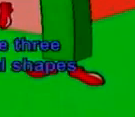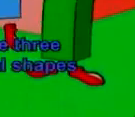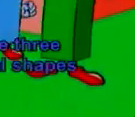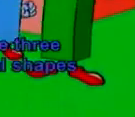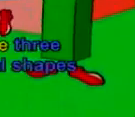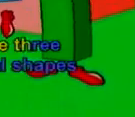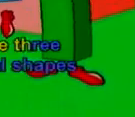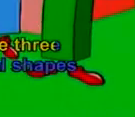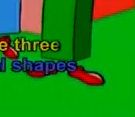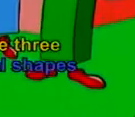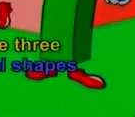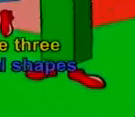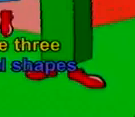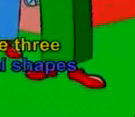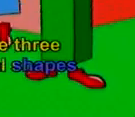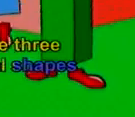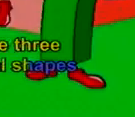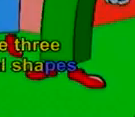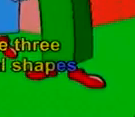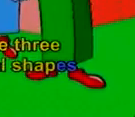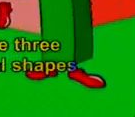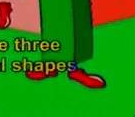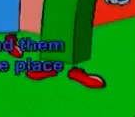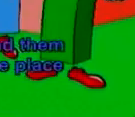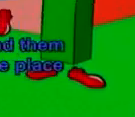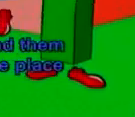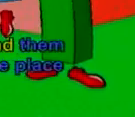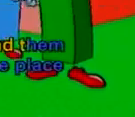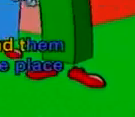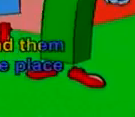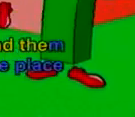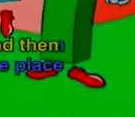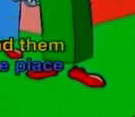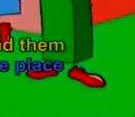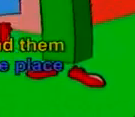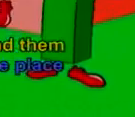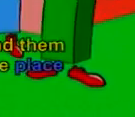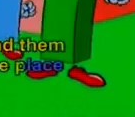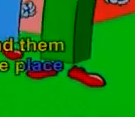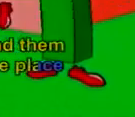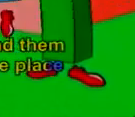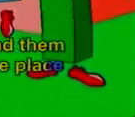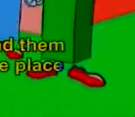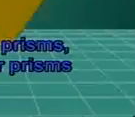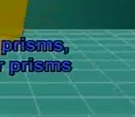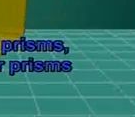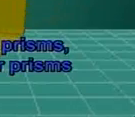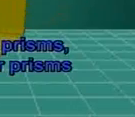Prisms are three-dimensional shapes. We can find them all over the place.